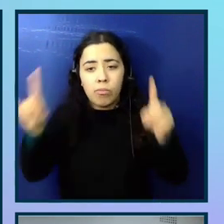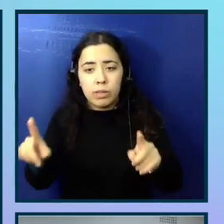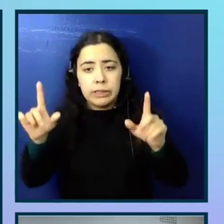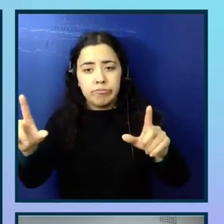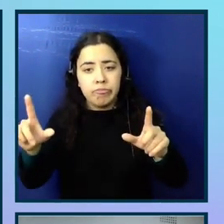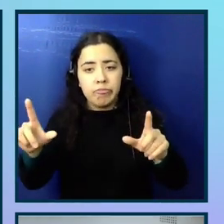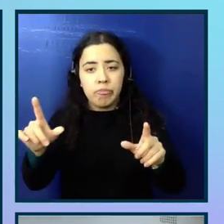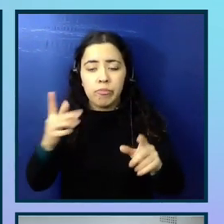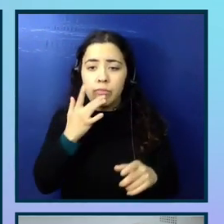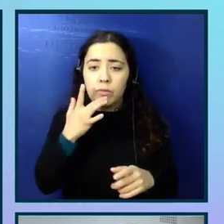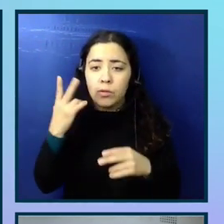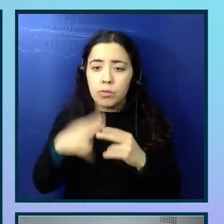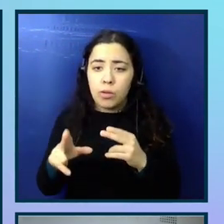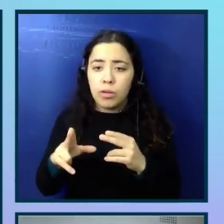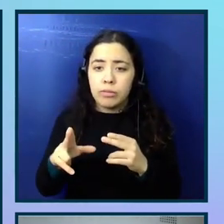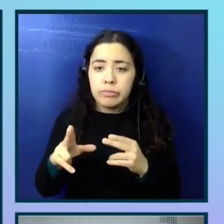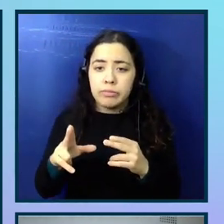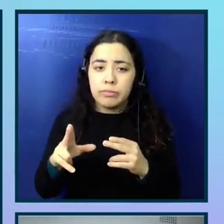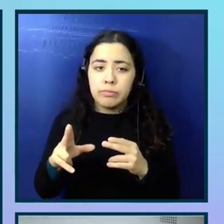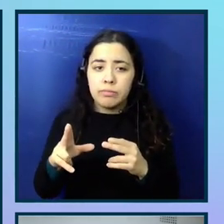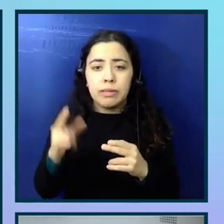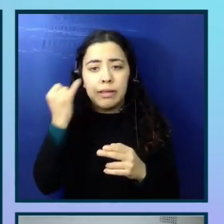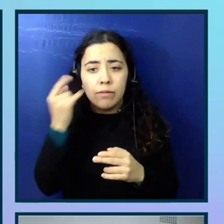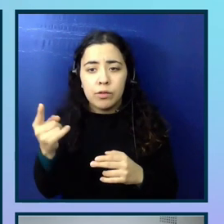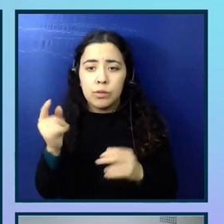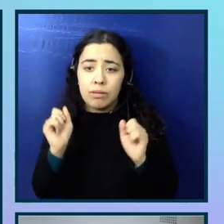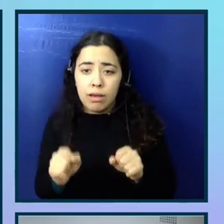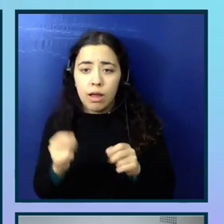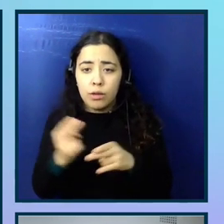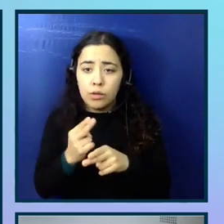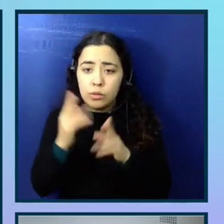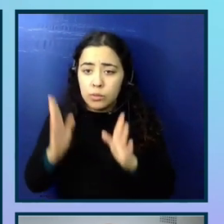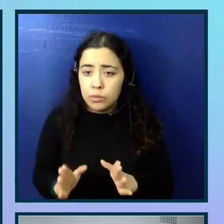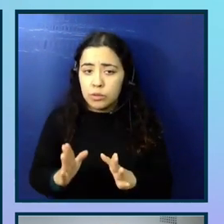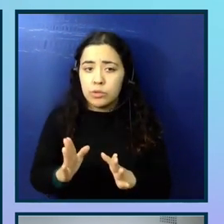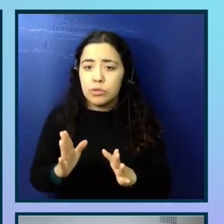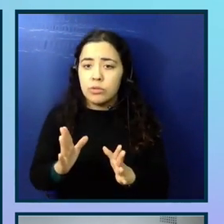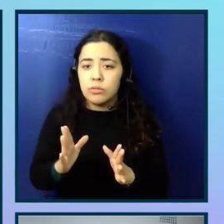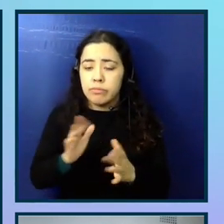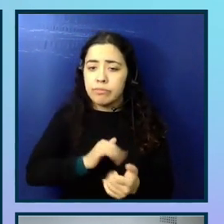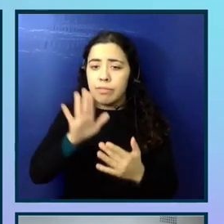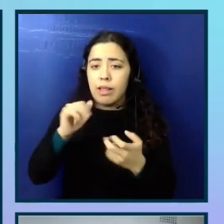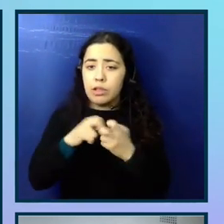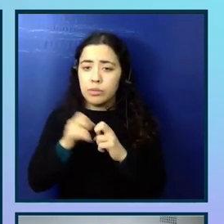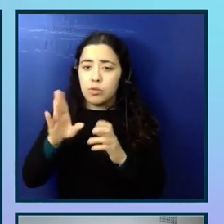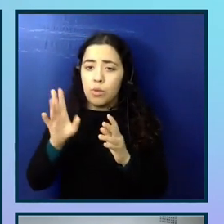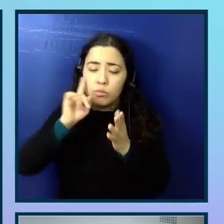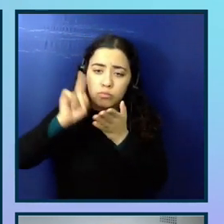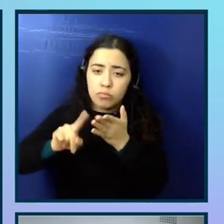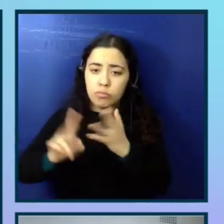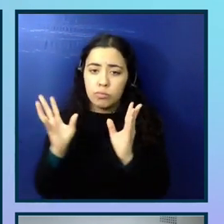a short video clip either, if you can, of the user, you know, coming across that issue in your research session,